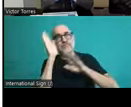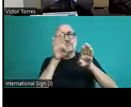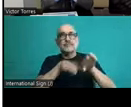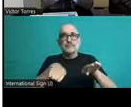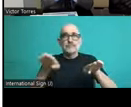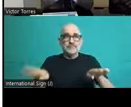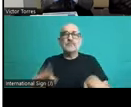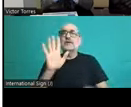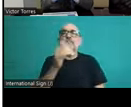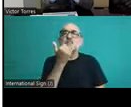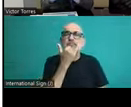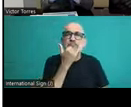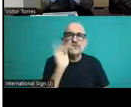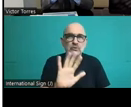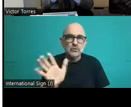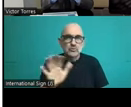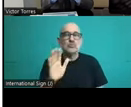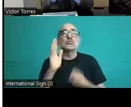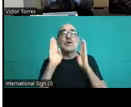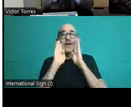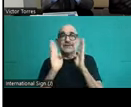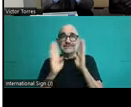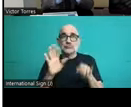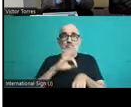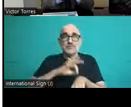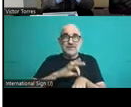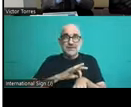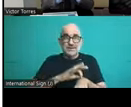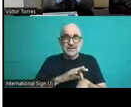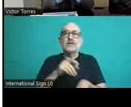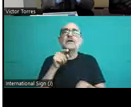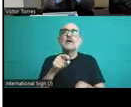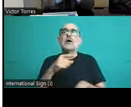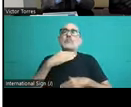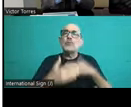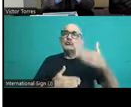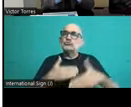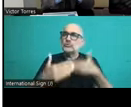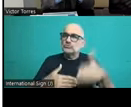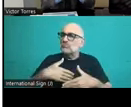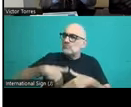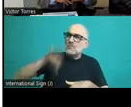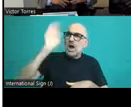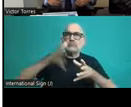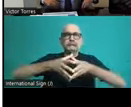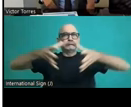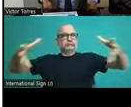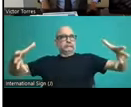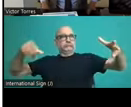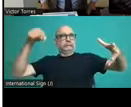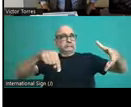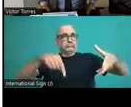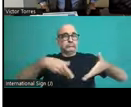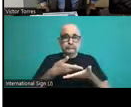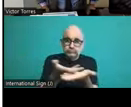medical attention, it is private in its